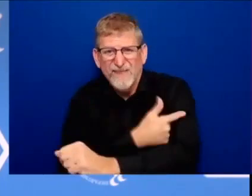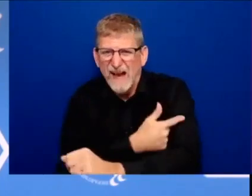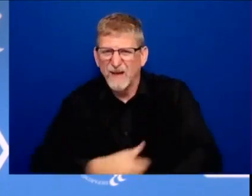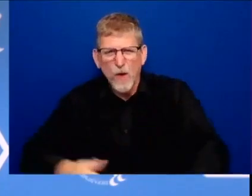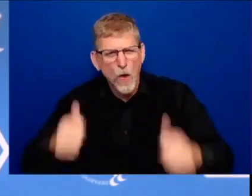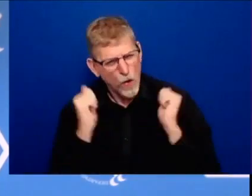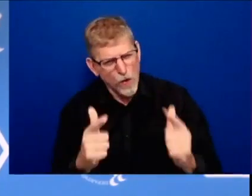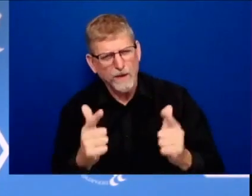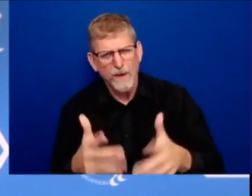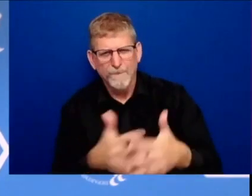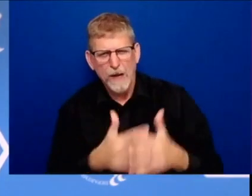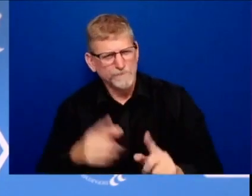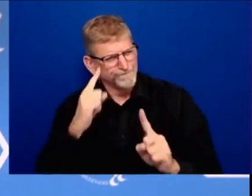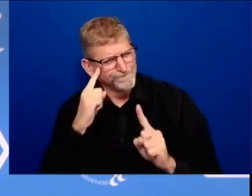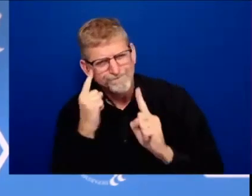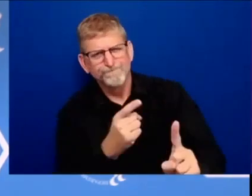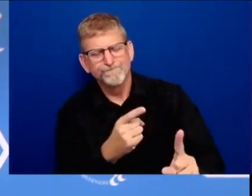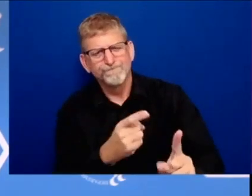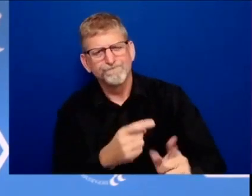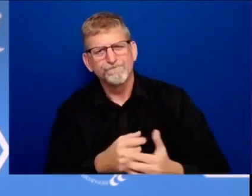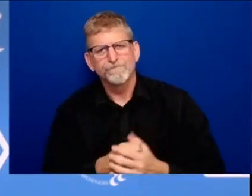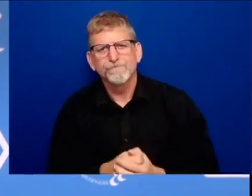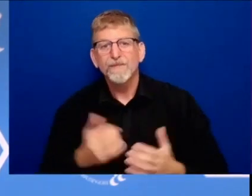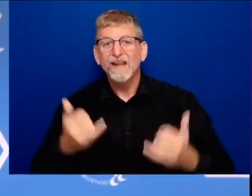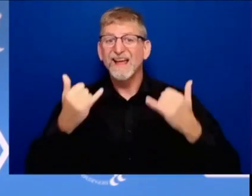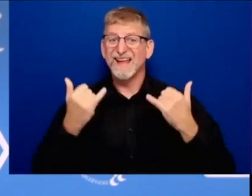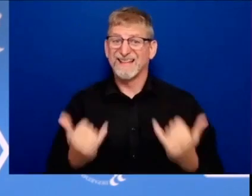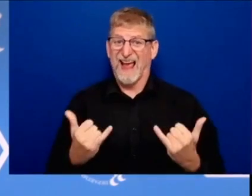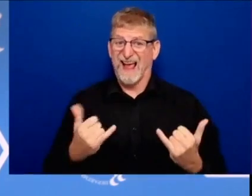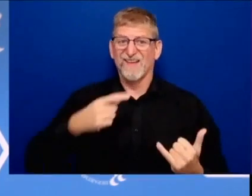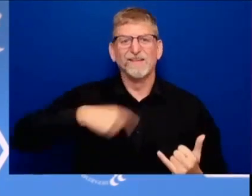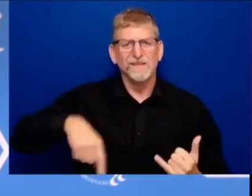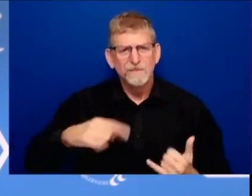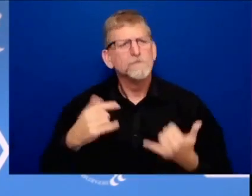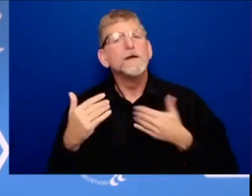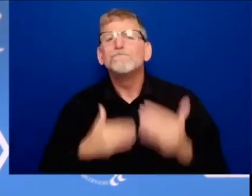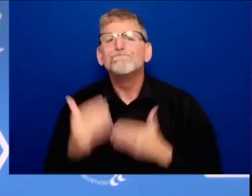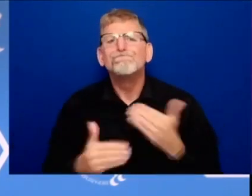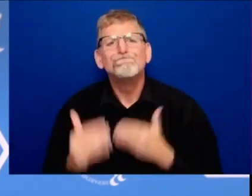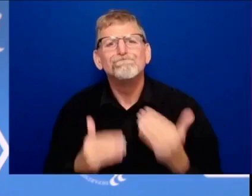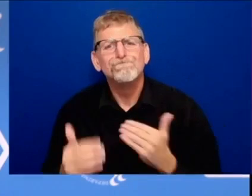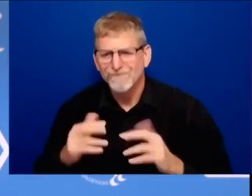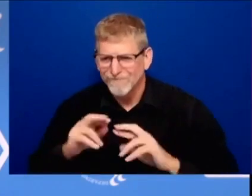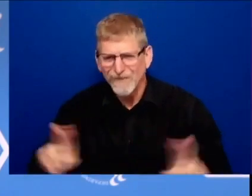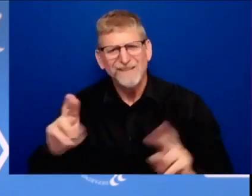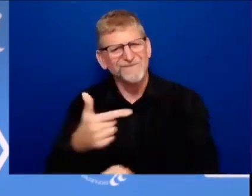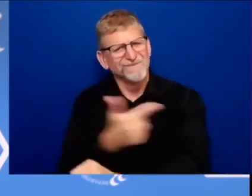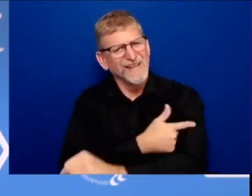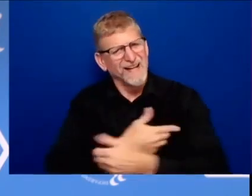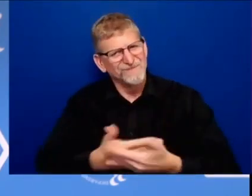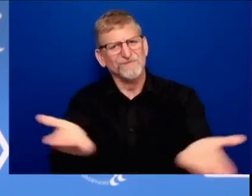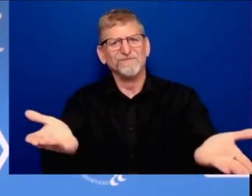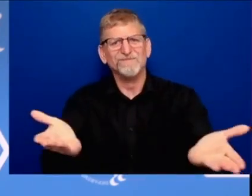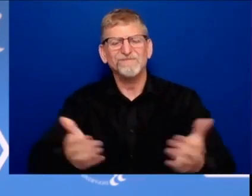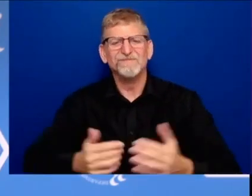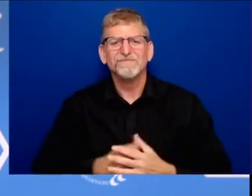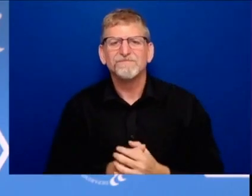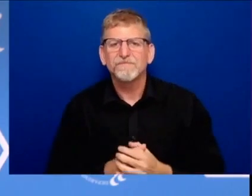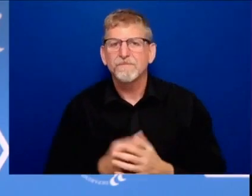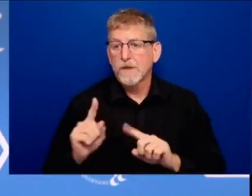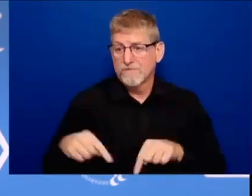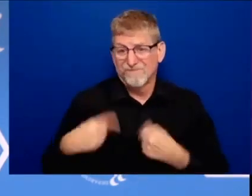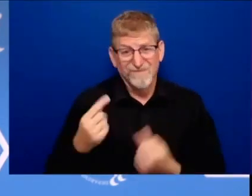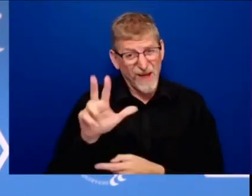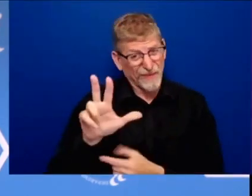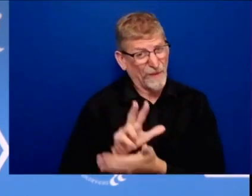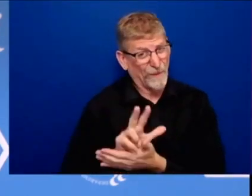to get those vaccines into the arms of millions of people in just three weeks you deployed over 1 000 federal staff to